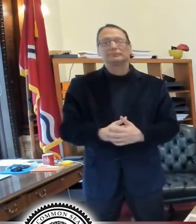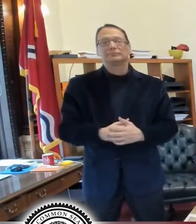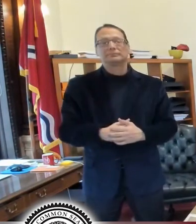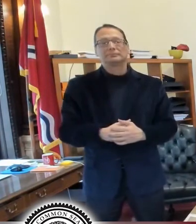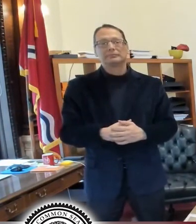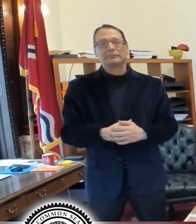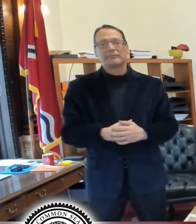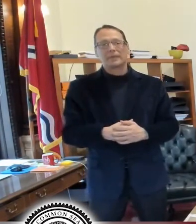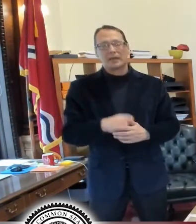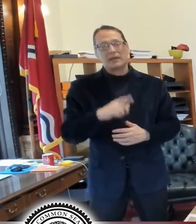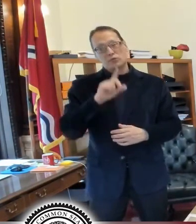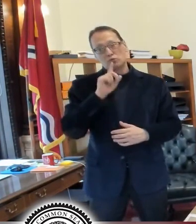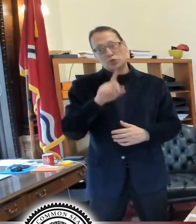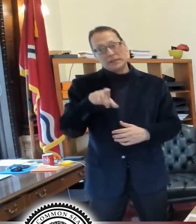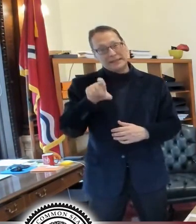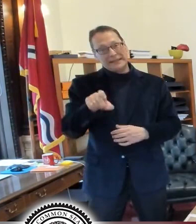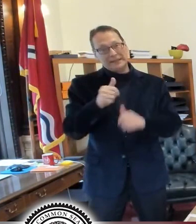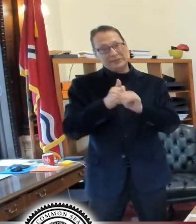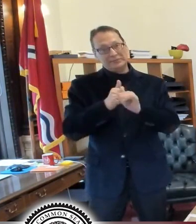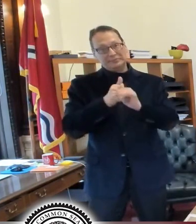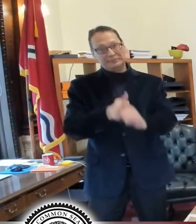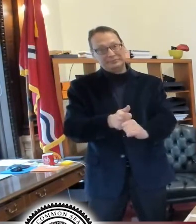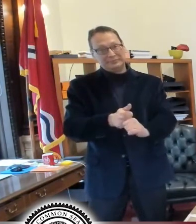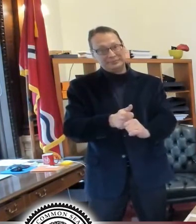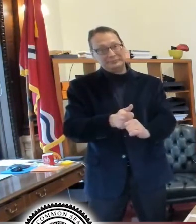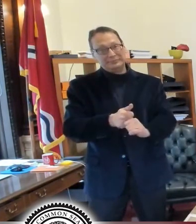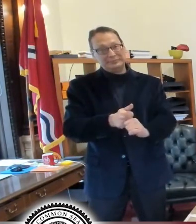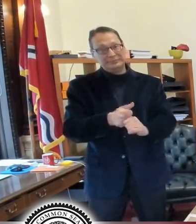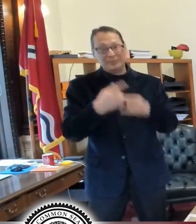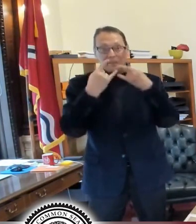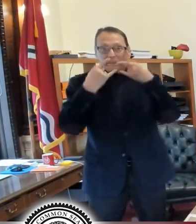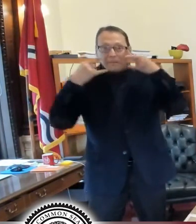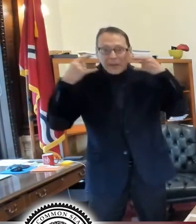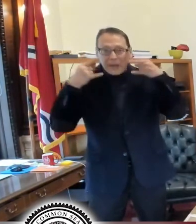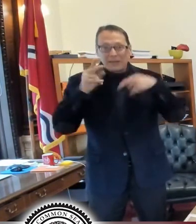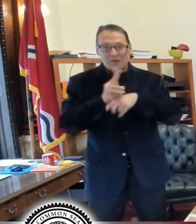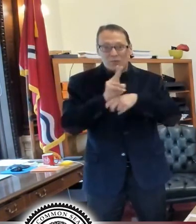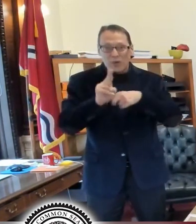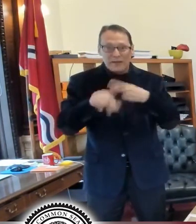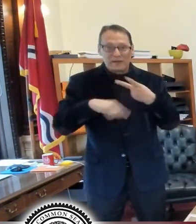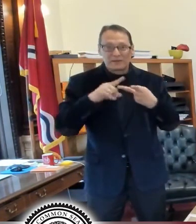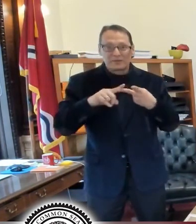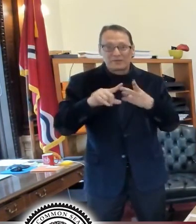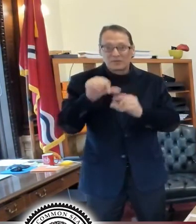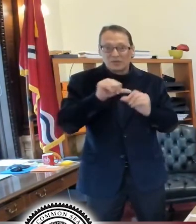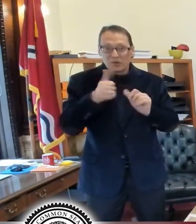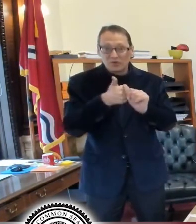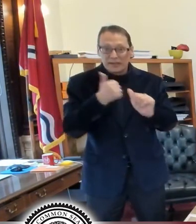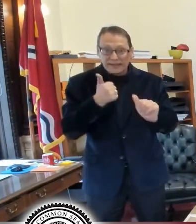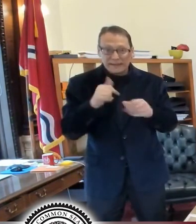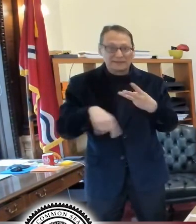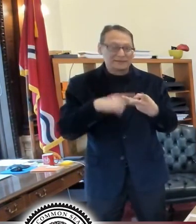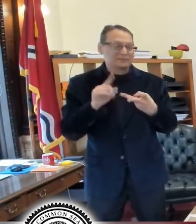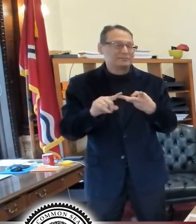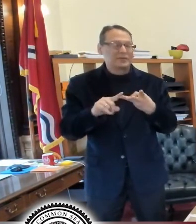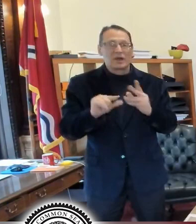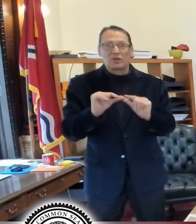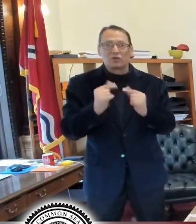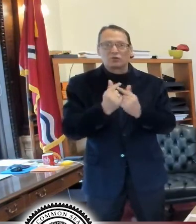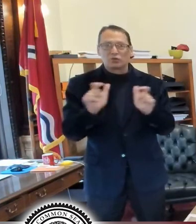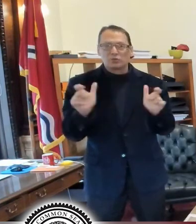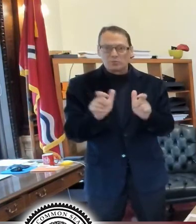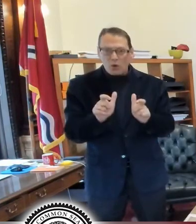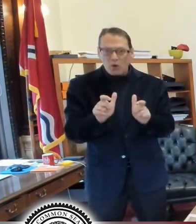we really need some compliance with, uh, mask wearing, social distancing, keeping your, your groups